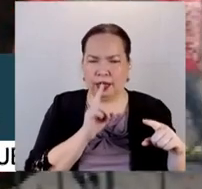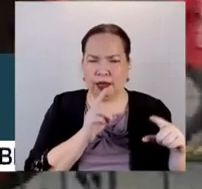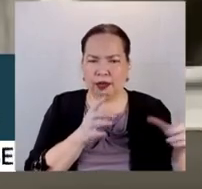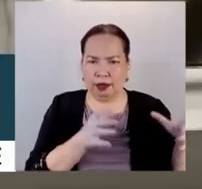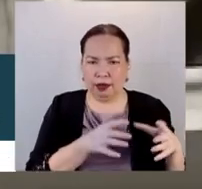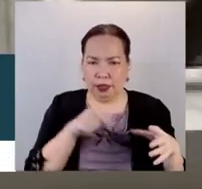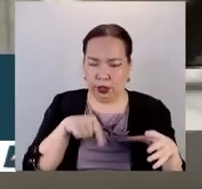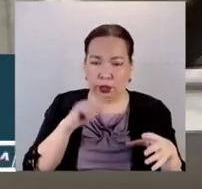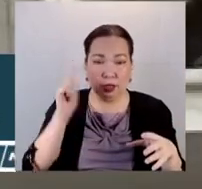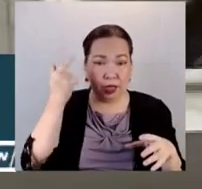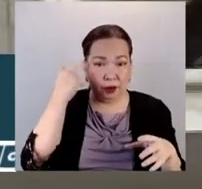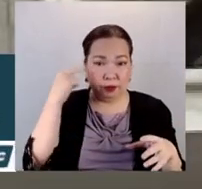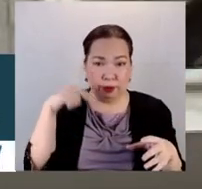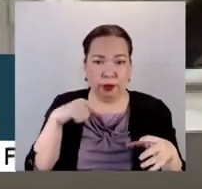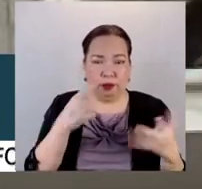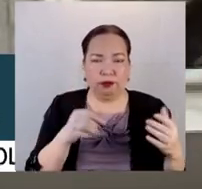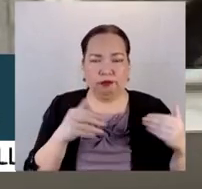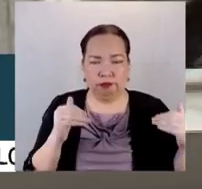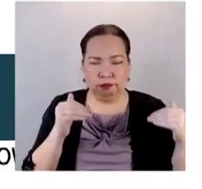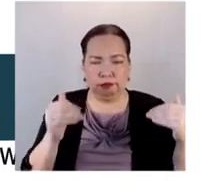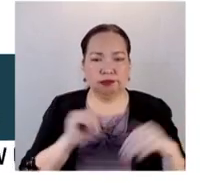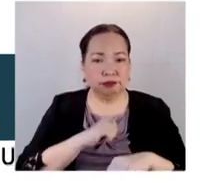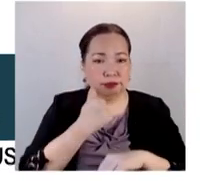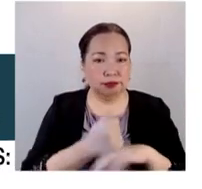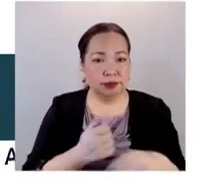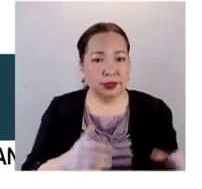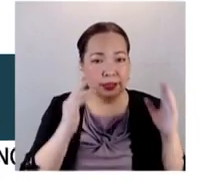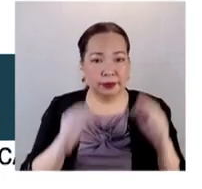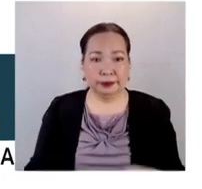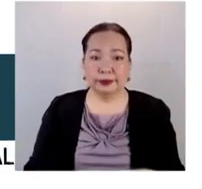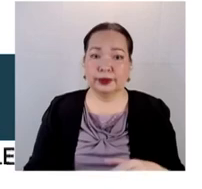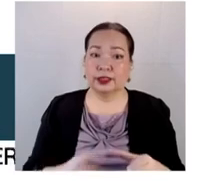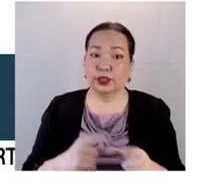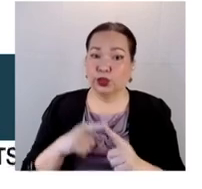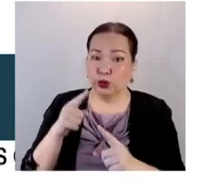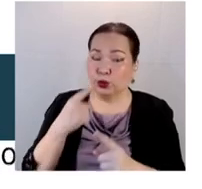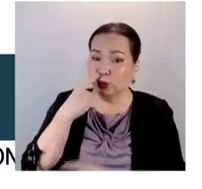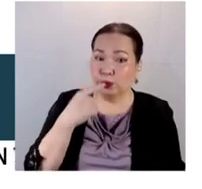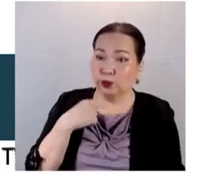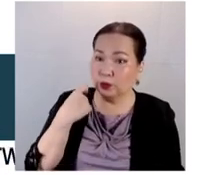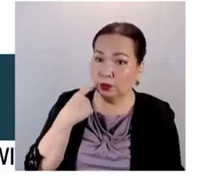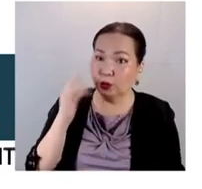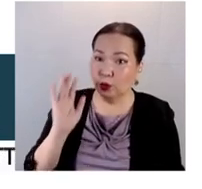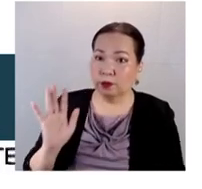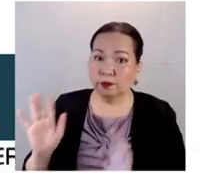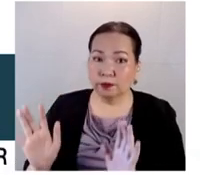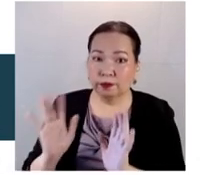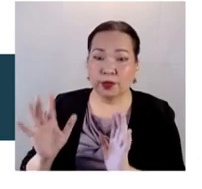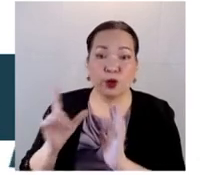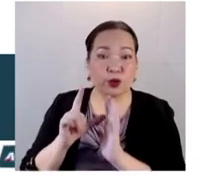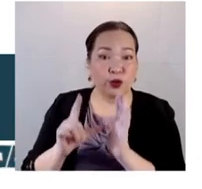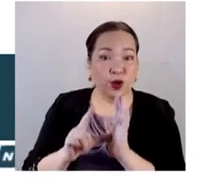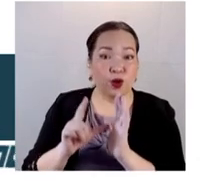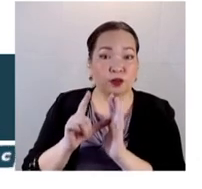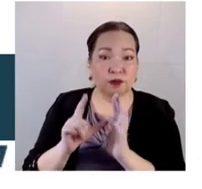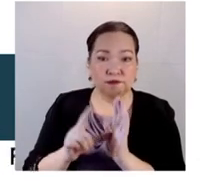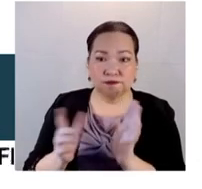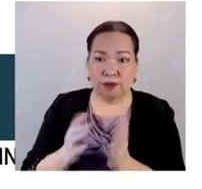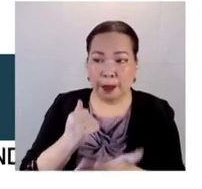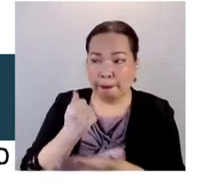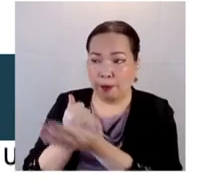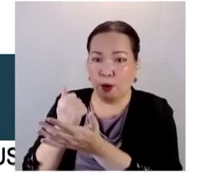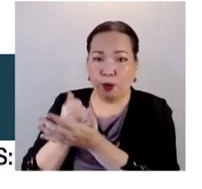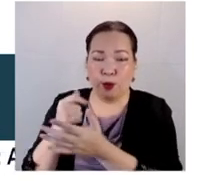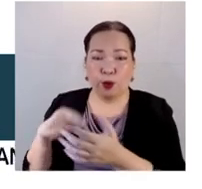this administration. Chairman, mentioned a while ago that you will actively push for legislation that will aid you in the